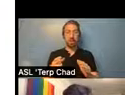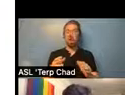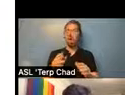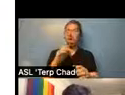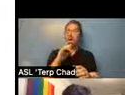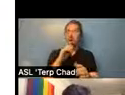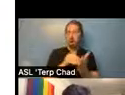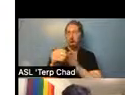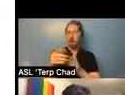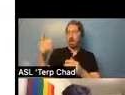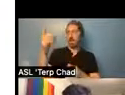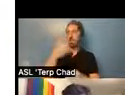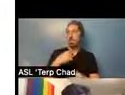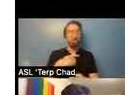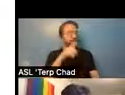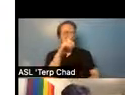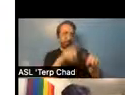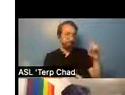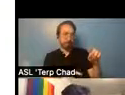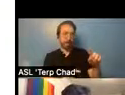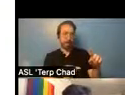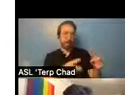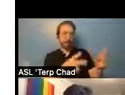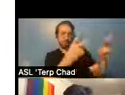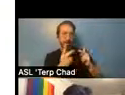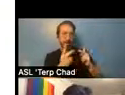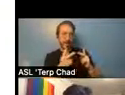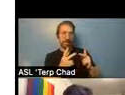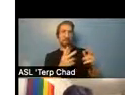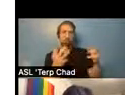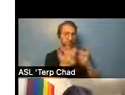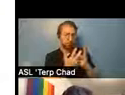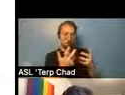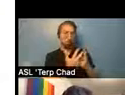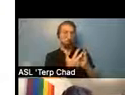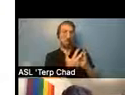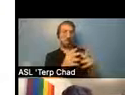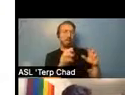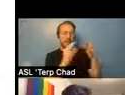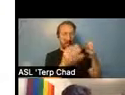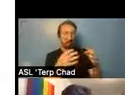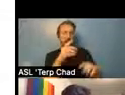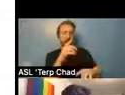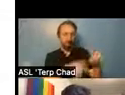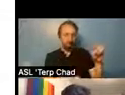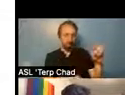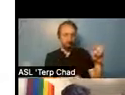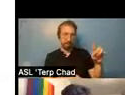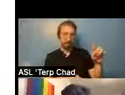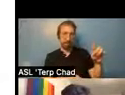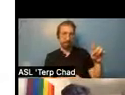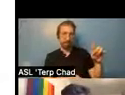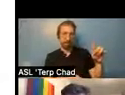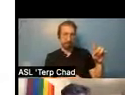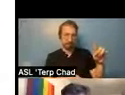the termination and litigate in housing court is one option to initiate a NYCCHR slash